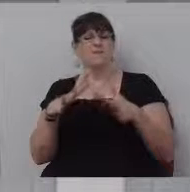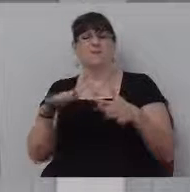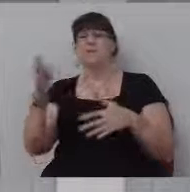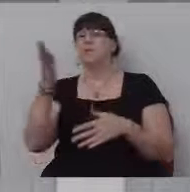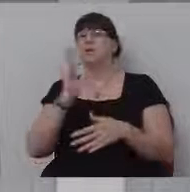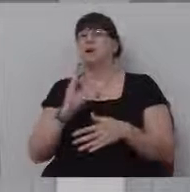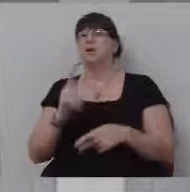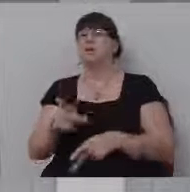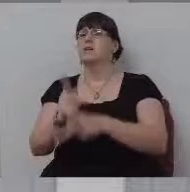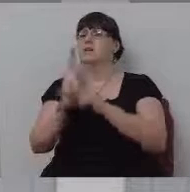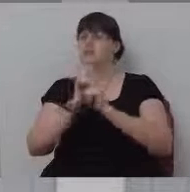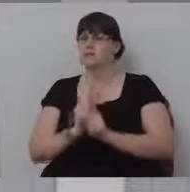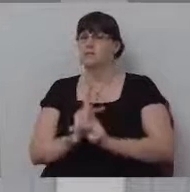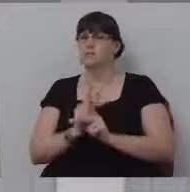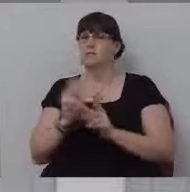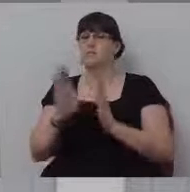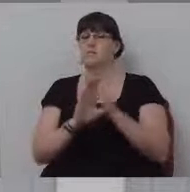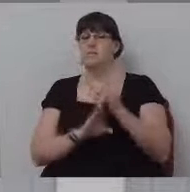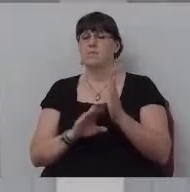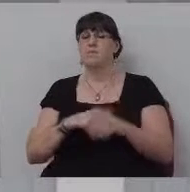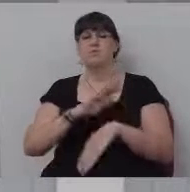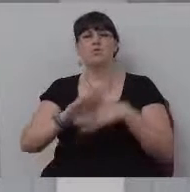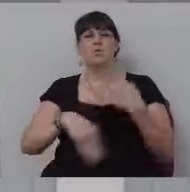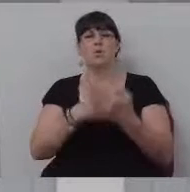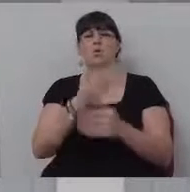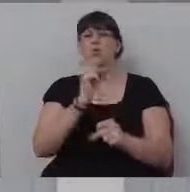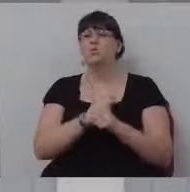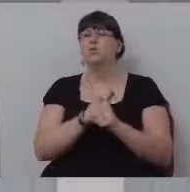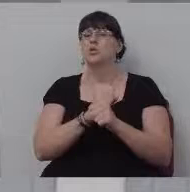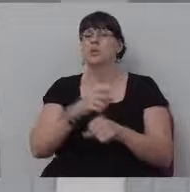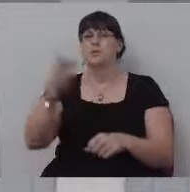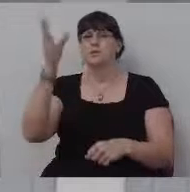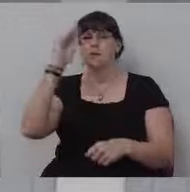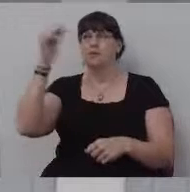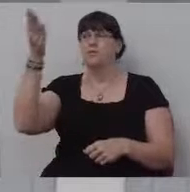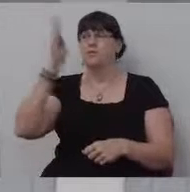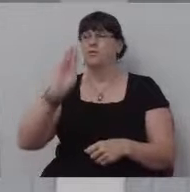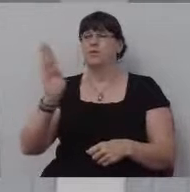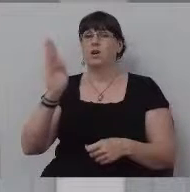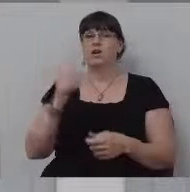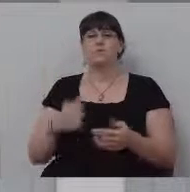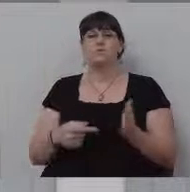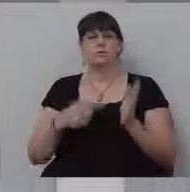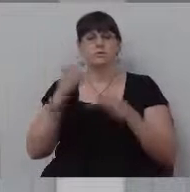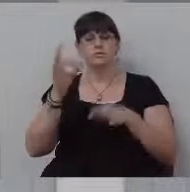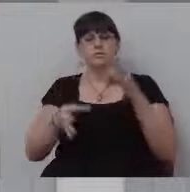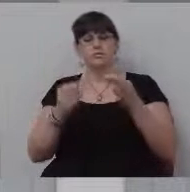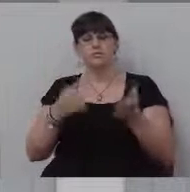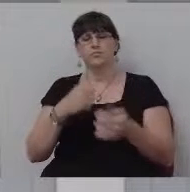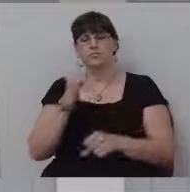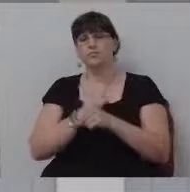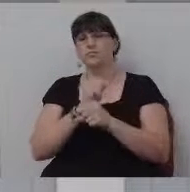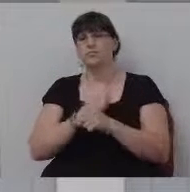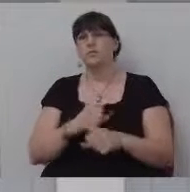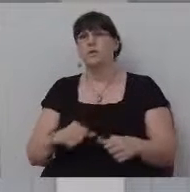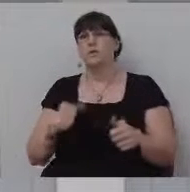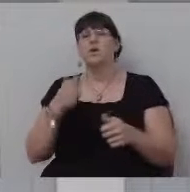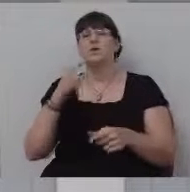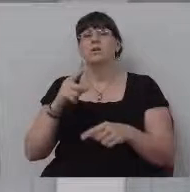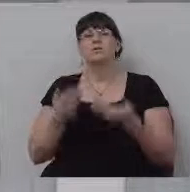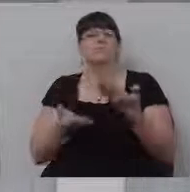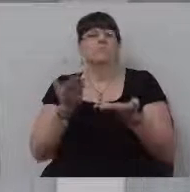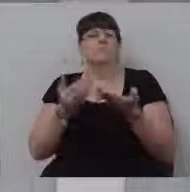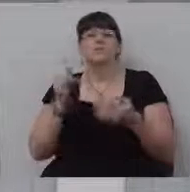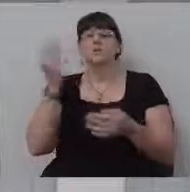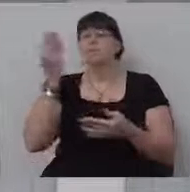commandments. This is the whole duty of man. For God shall bring every work into judgment with every secret thing, whether it be good or whether it be evil.